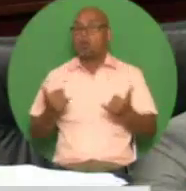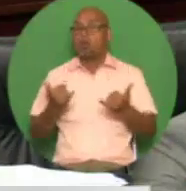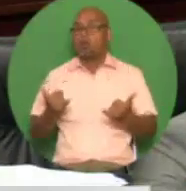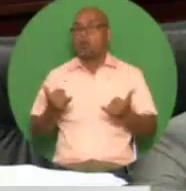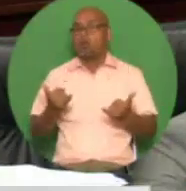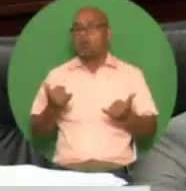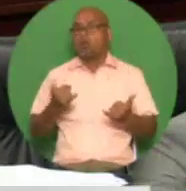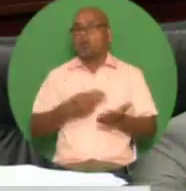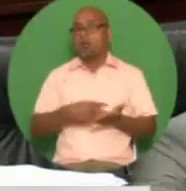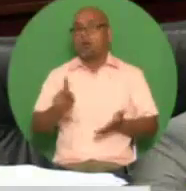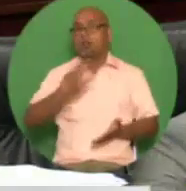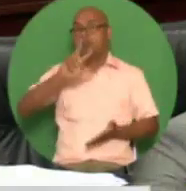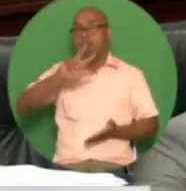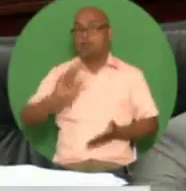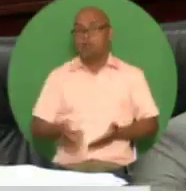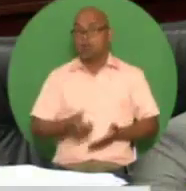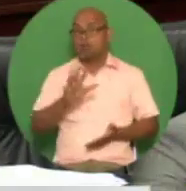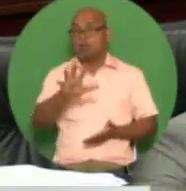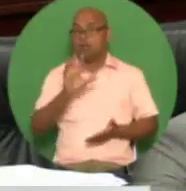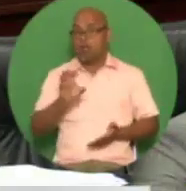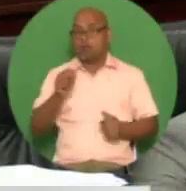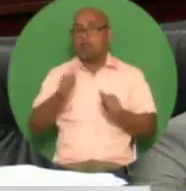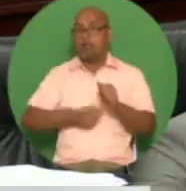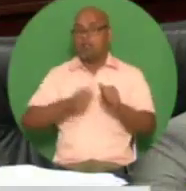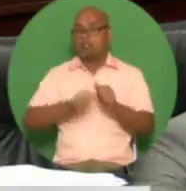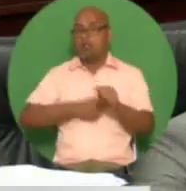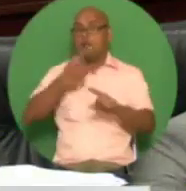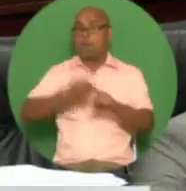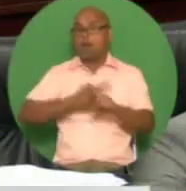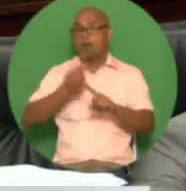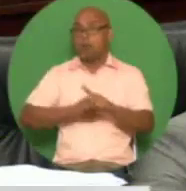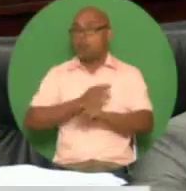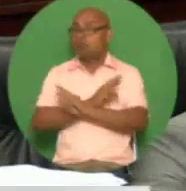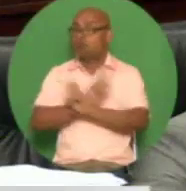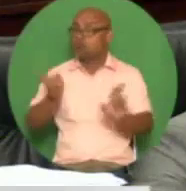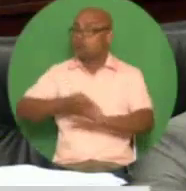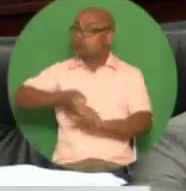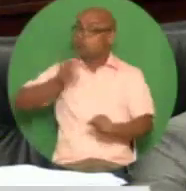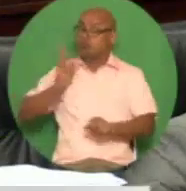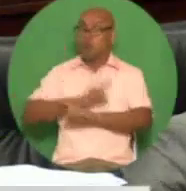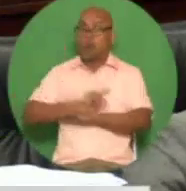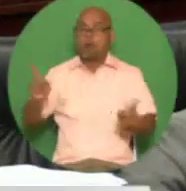,500 per month immediately upon retirement of the public servant